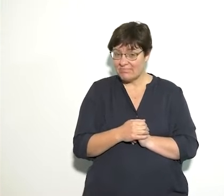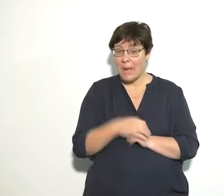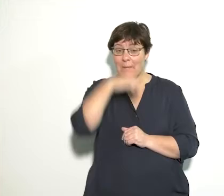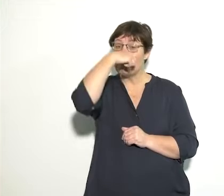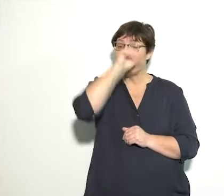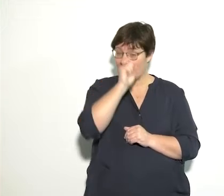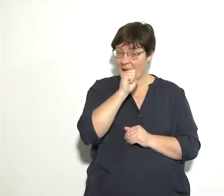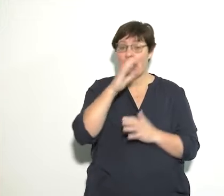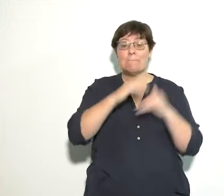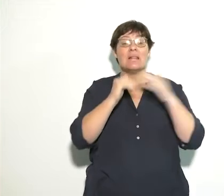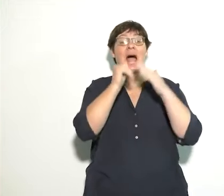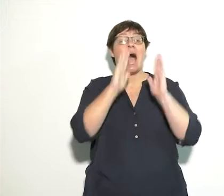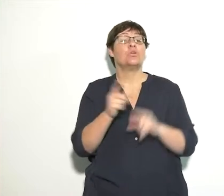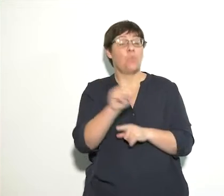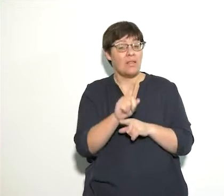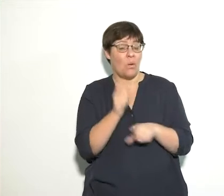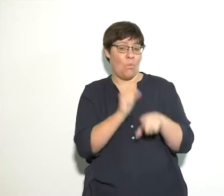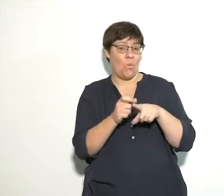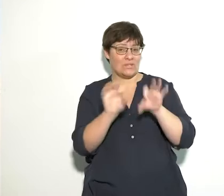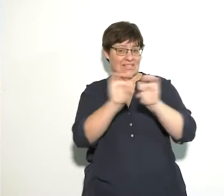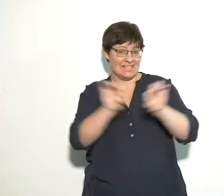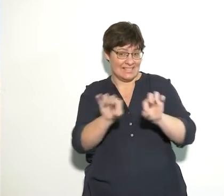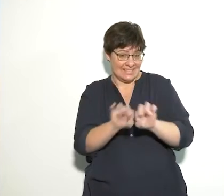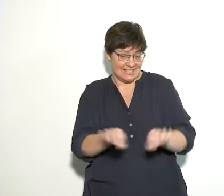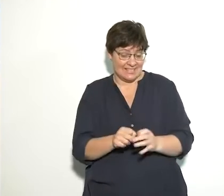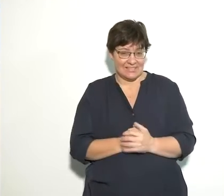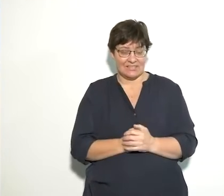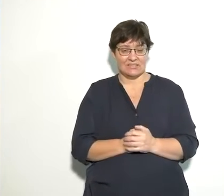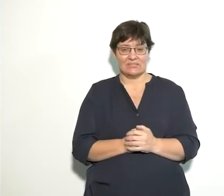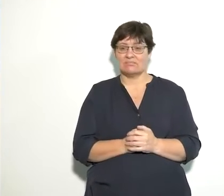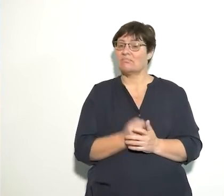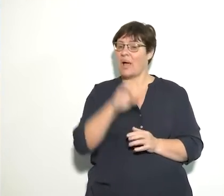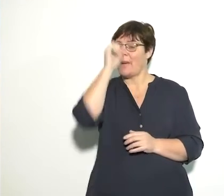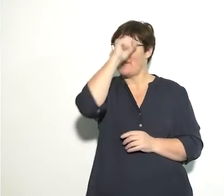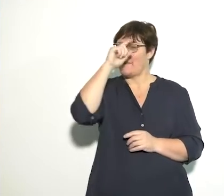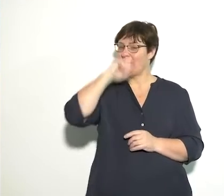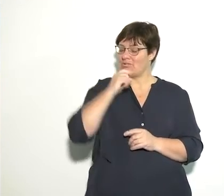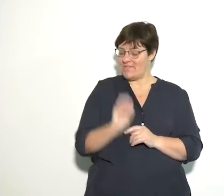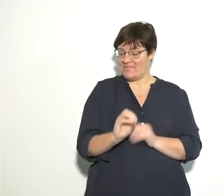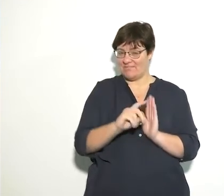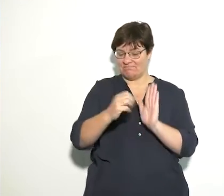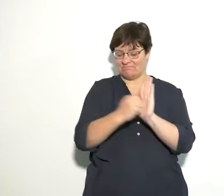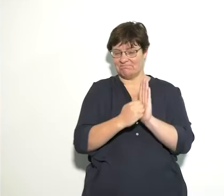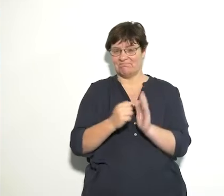it was the little pig that built his house with sticks. And there's the picture over there.